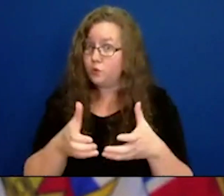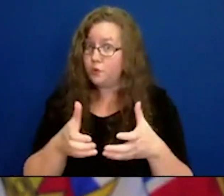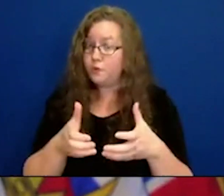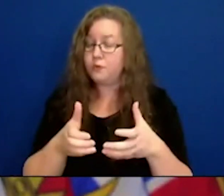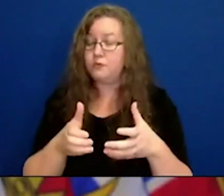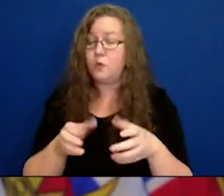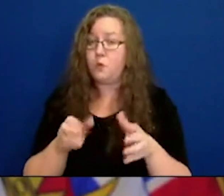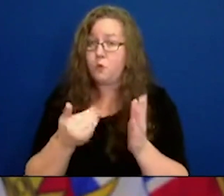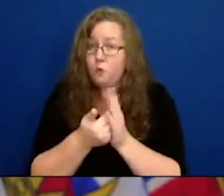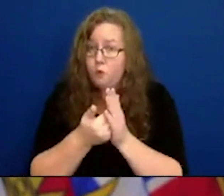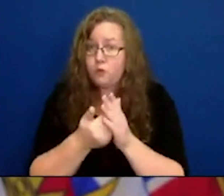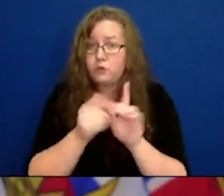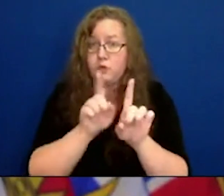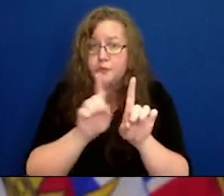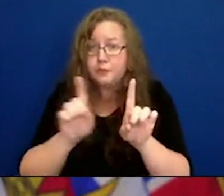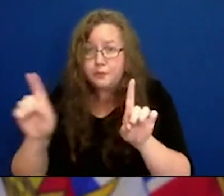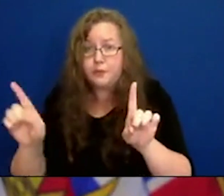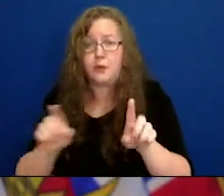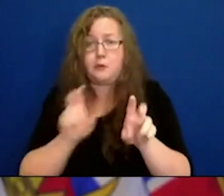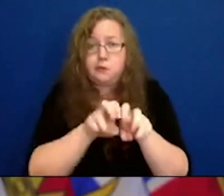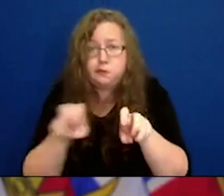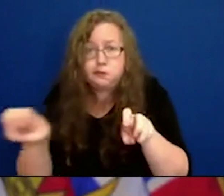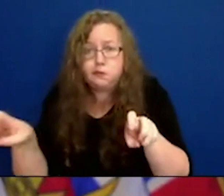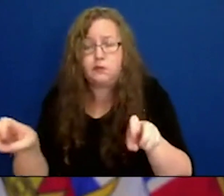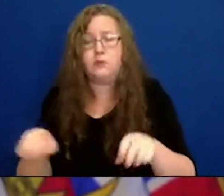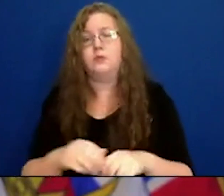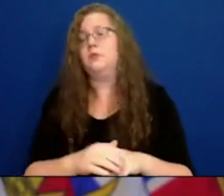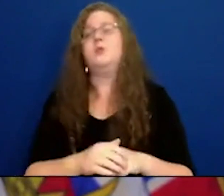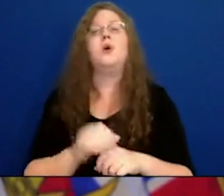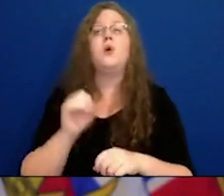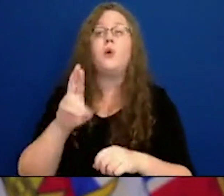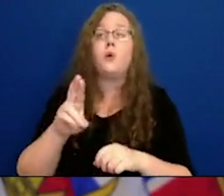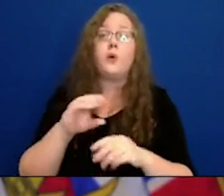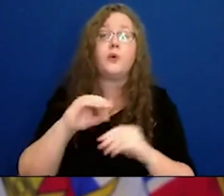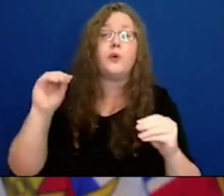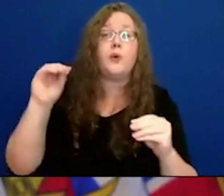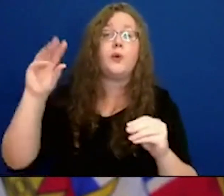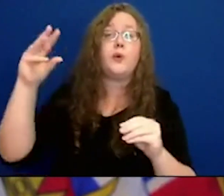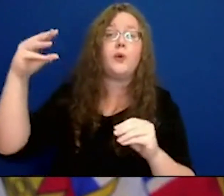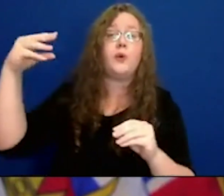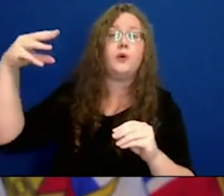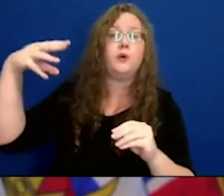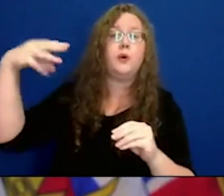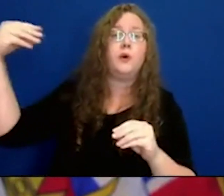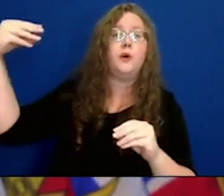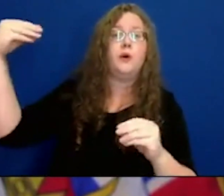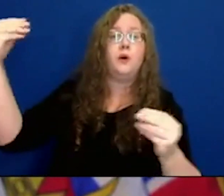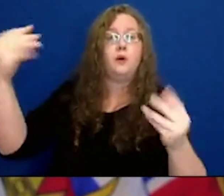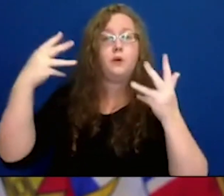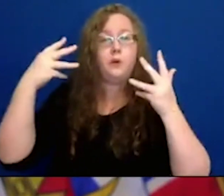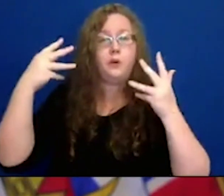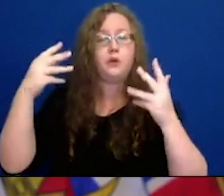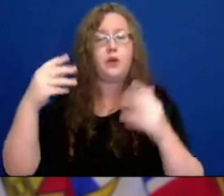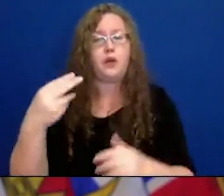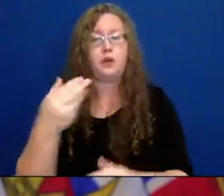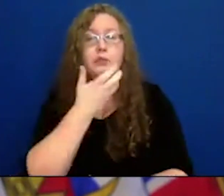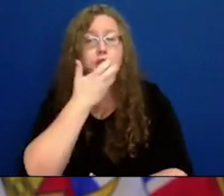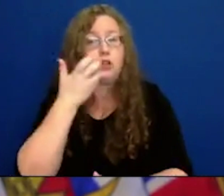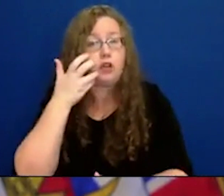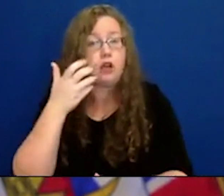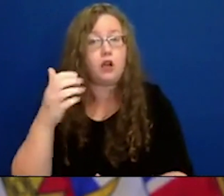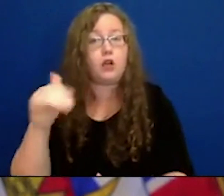are close together, very high breathing, high intensity or lack of ventilation, which by nature, hot yoga is.